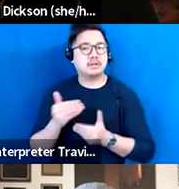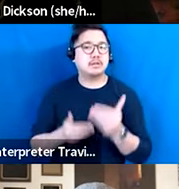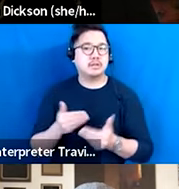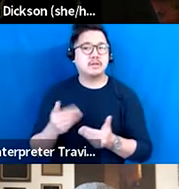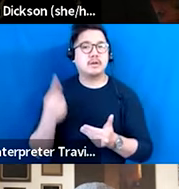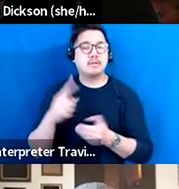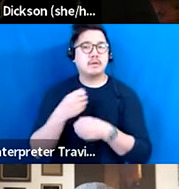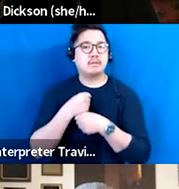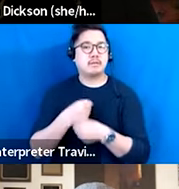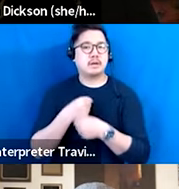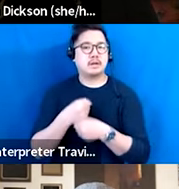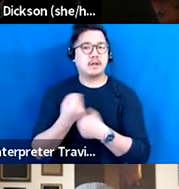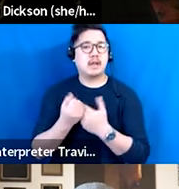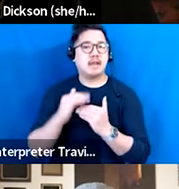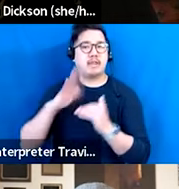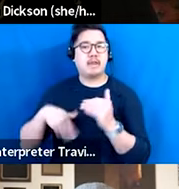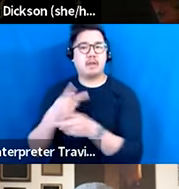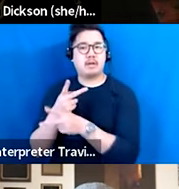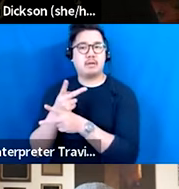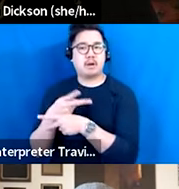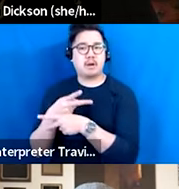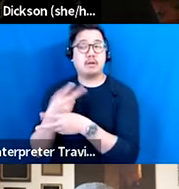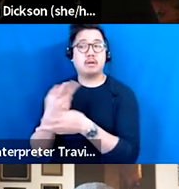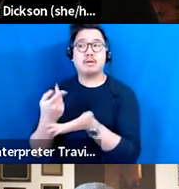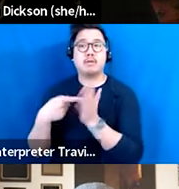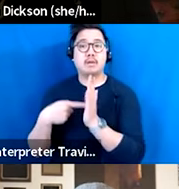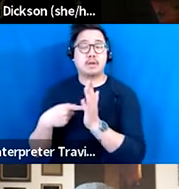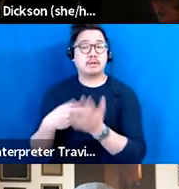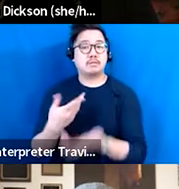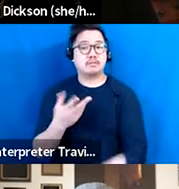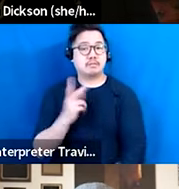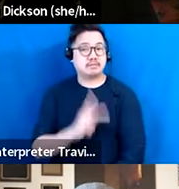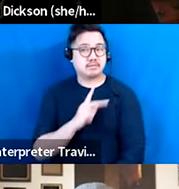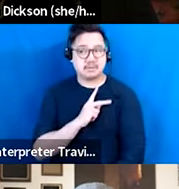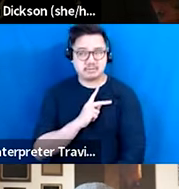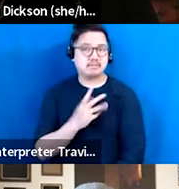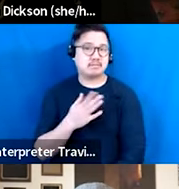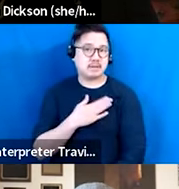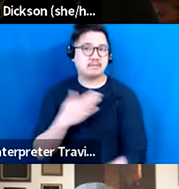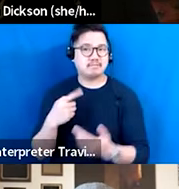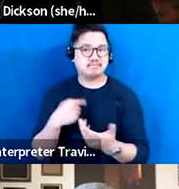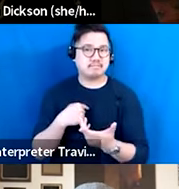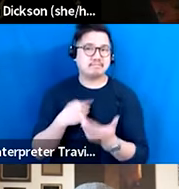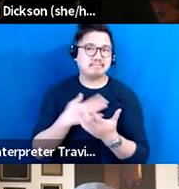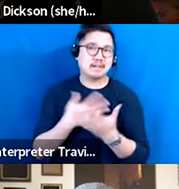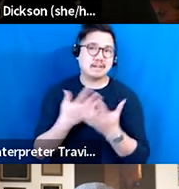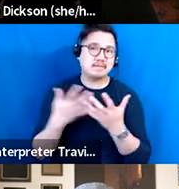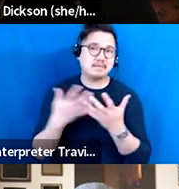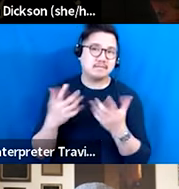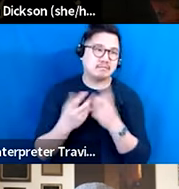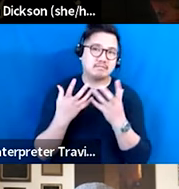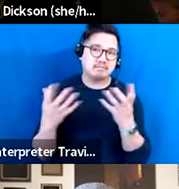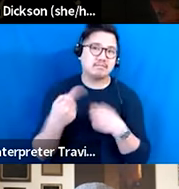over product. Like I have had personally a lot of artists friends who are finding